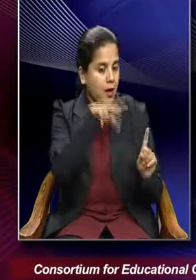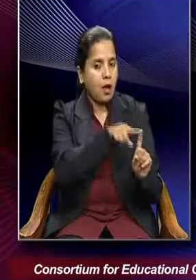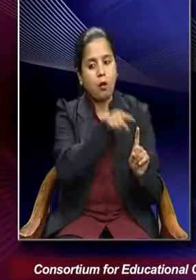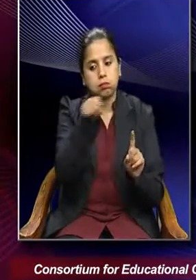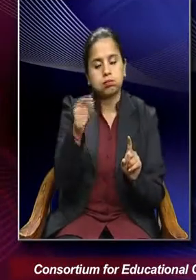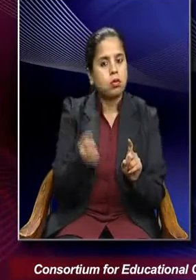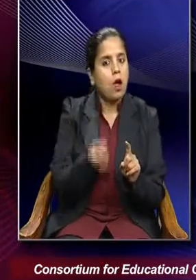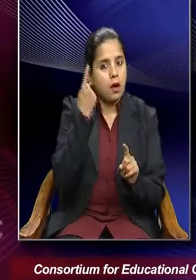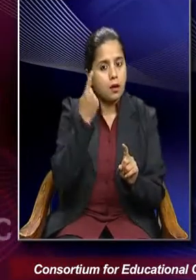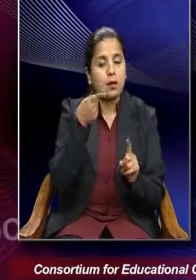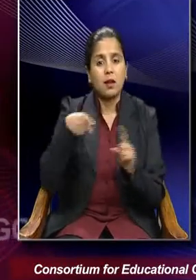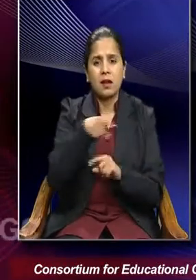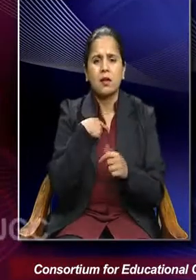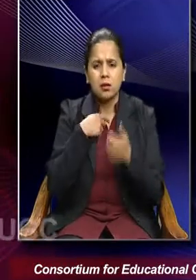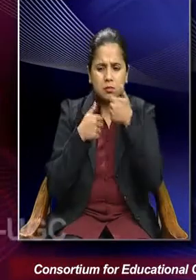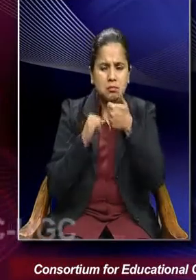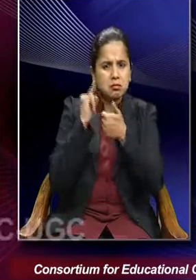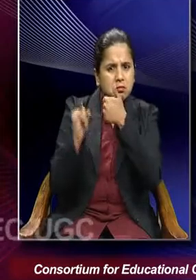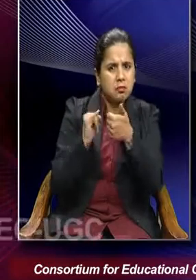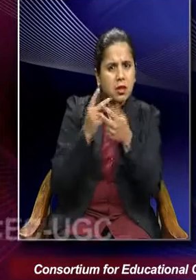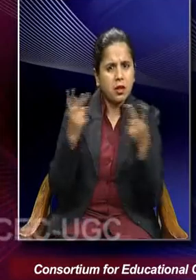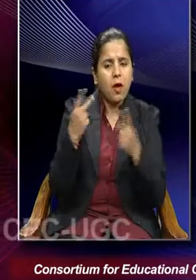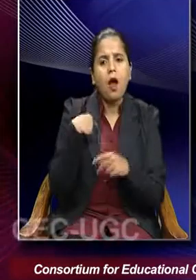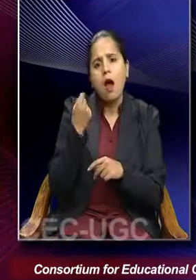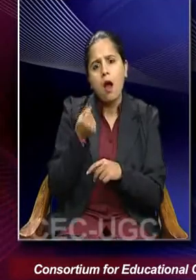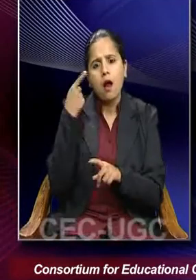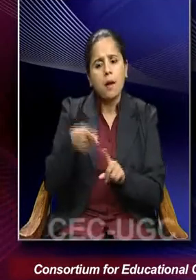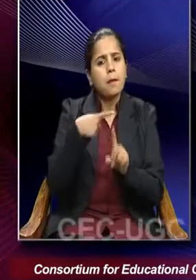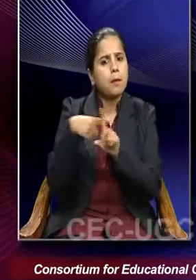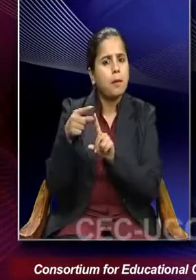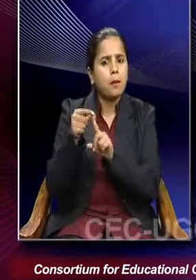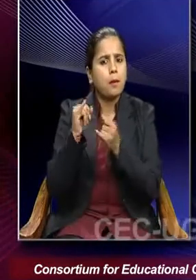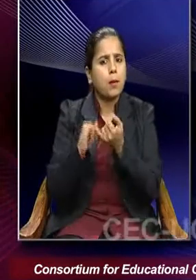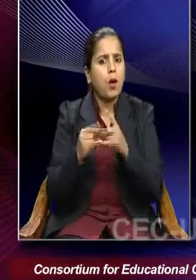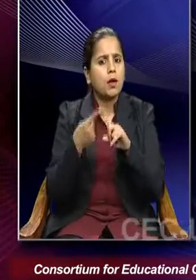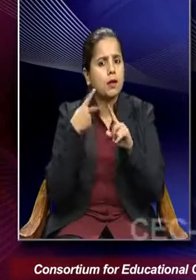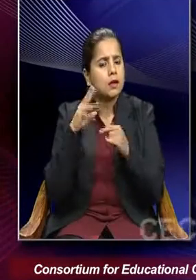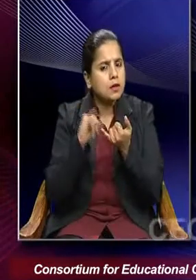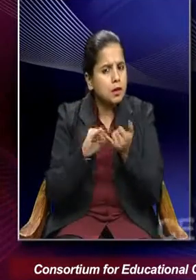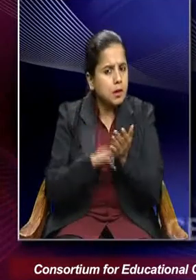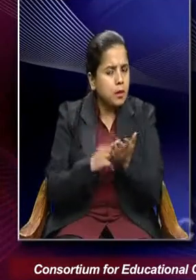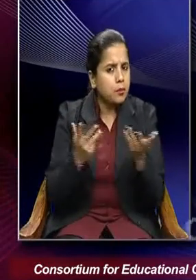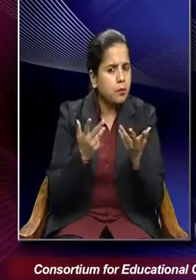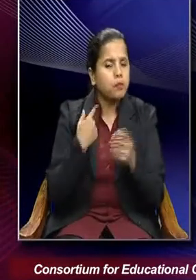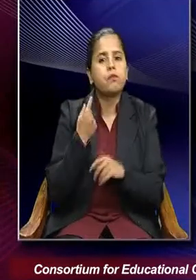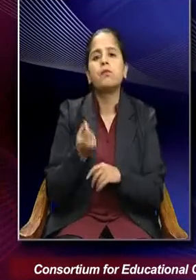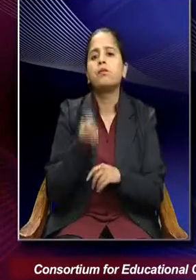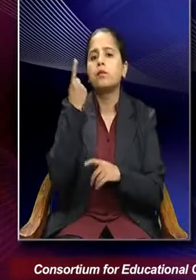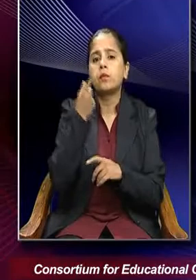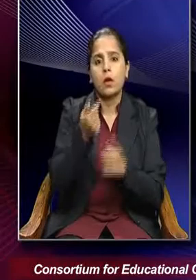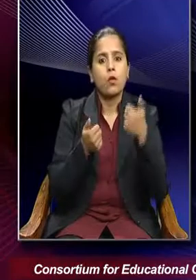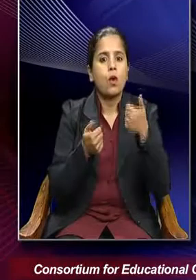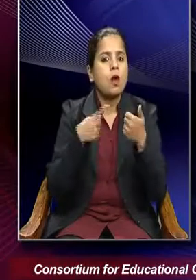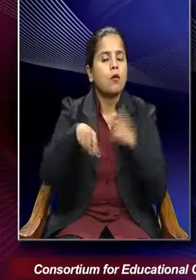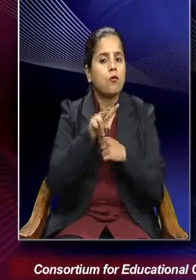So this criticism of positivism led to the understanding that there has to be value